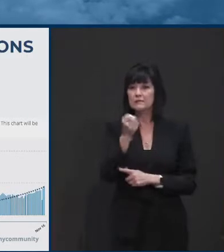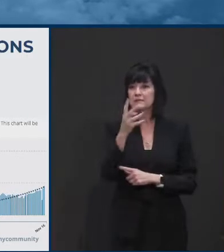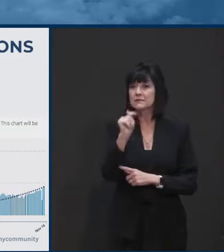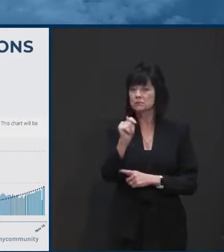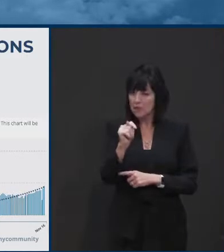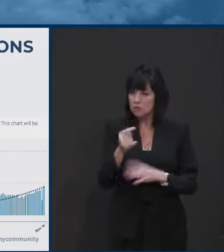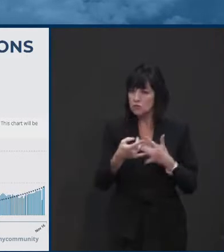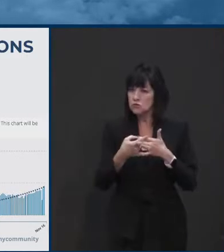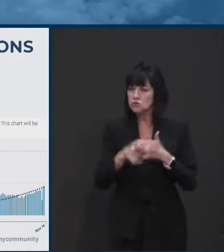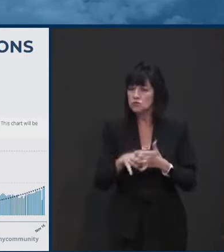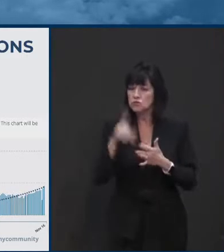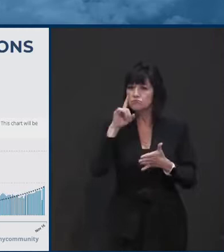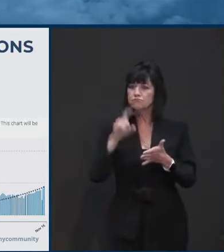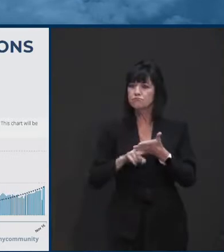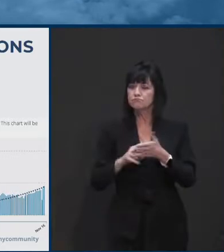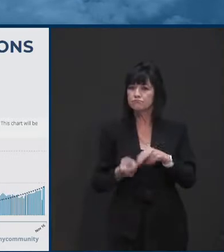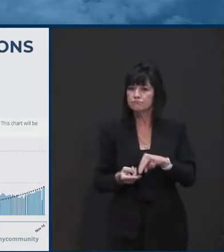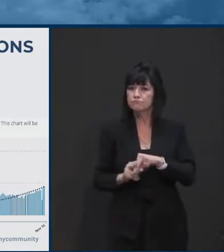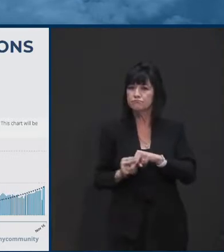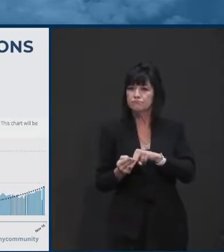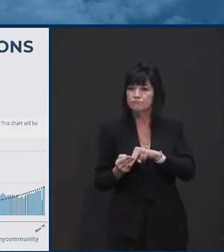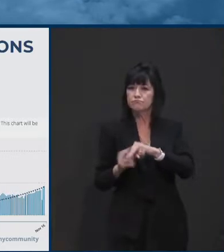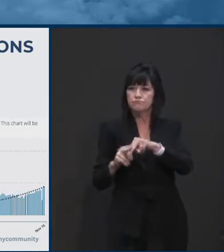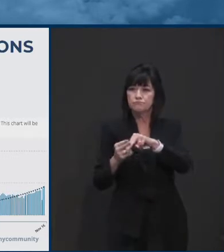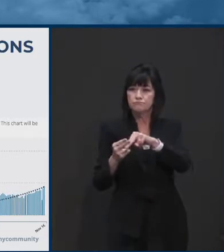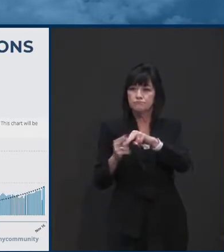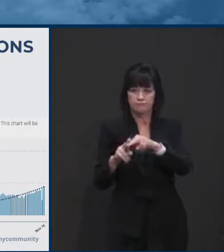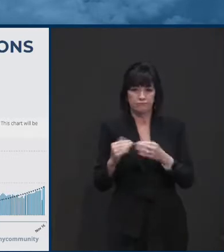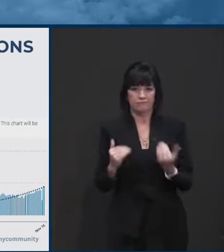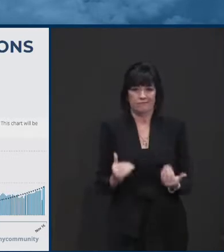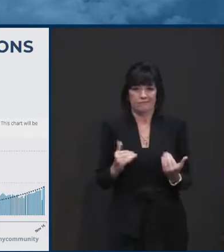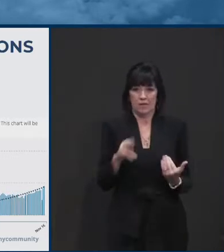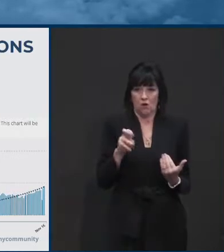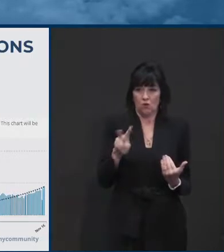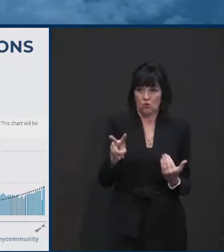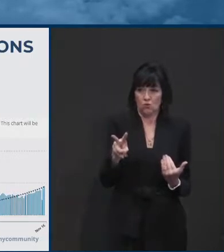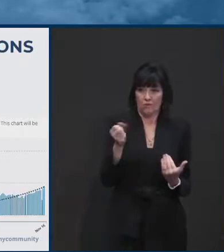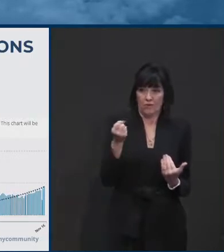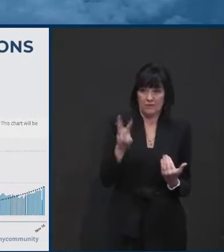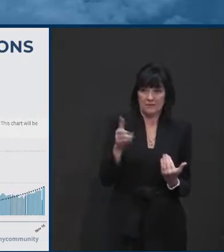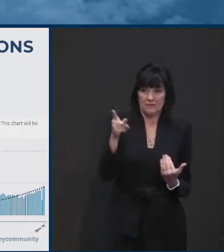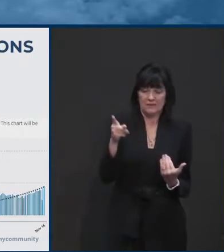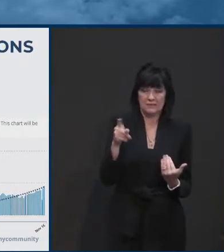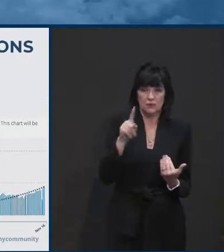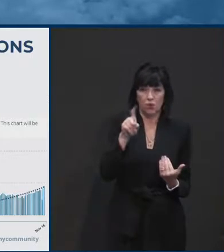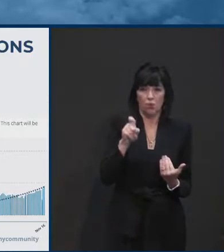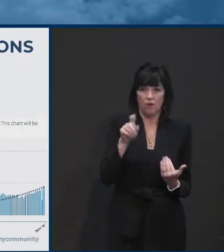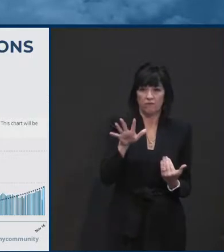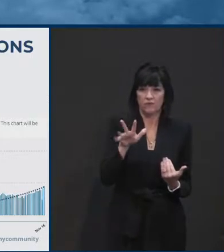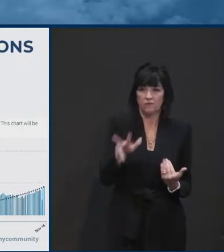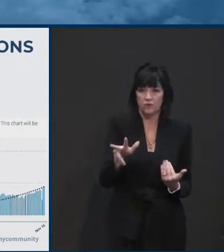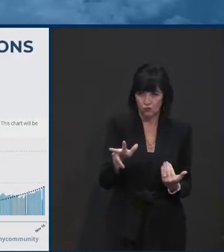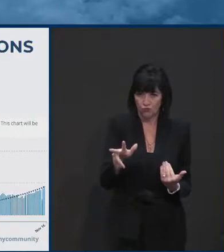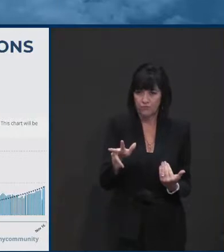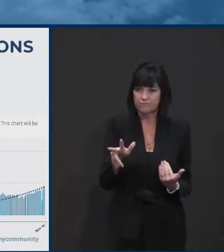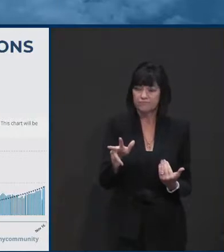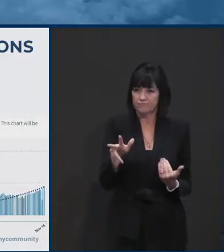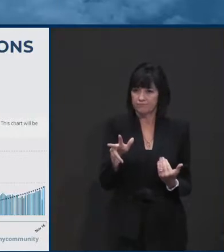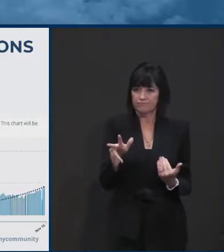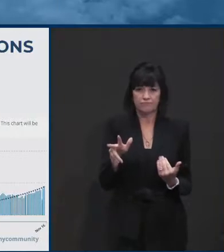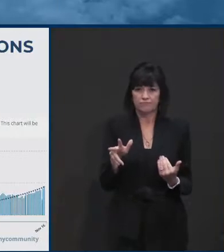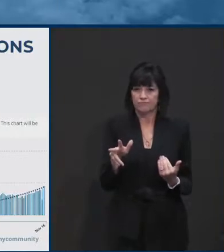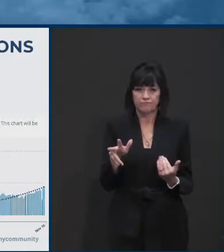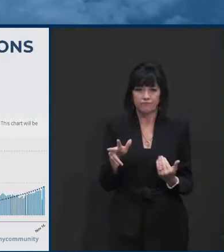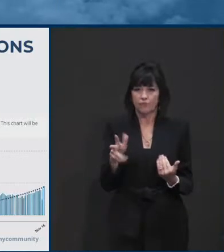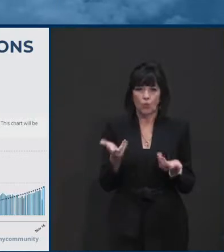up, where today we're at 153. And we don't want to go from 153 to